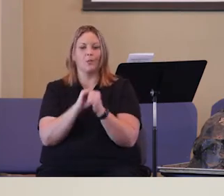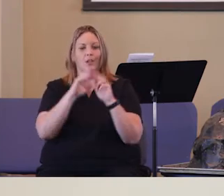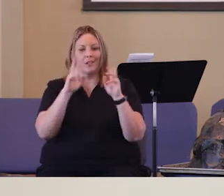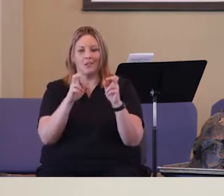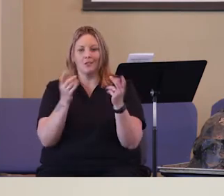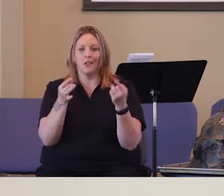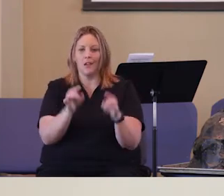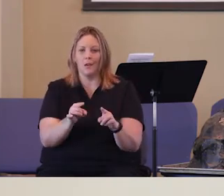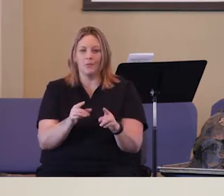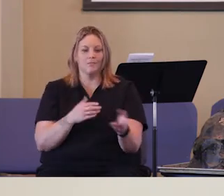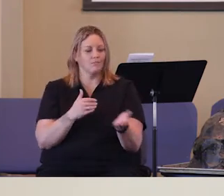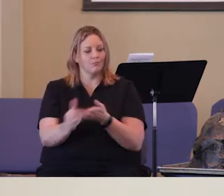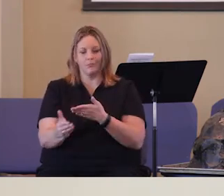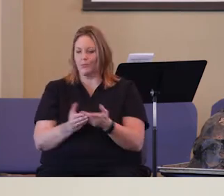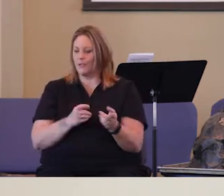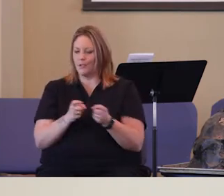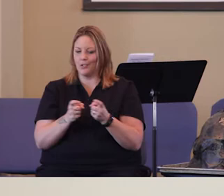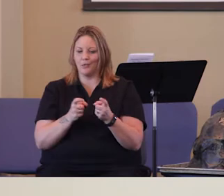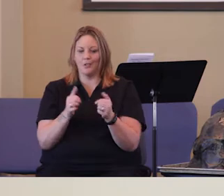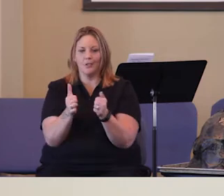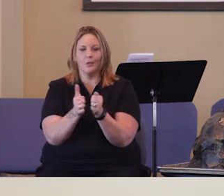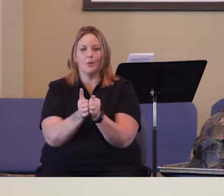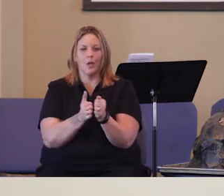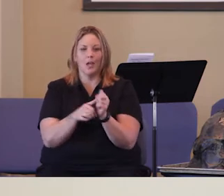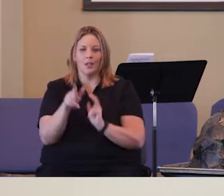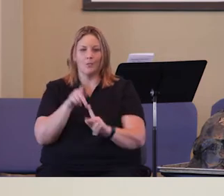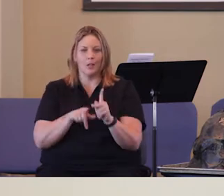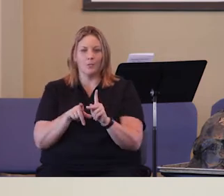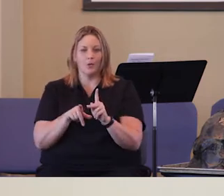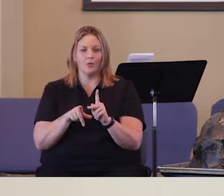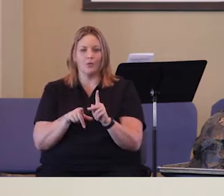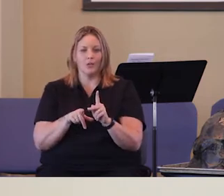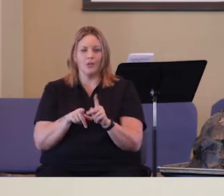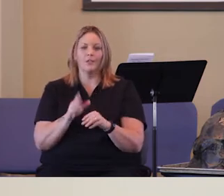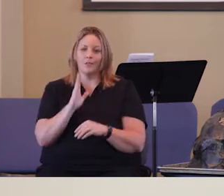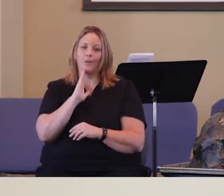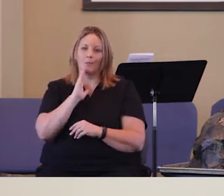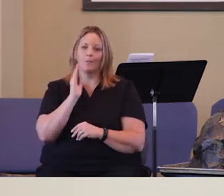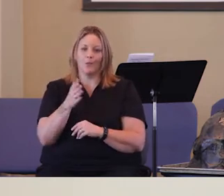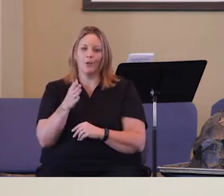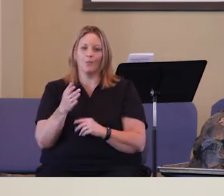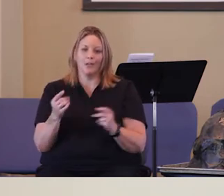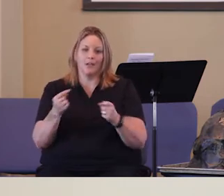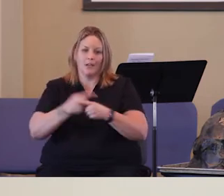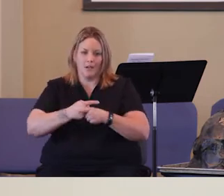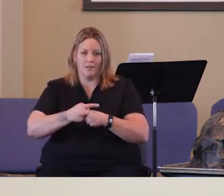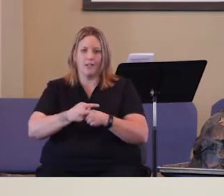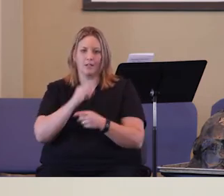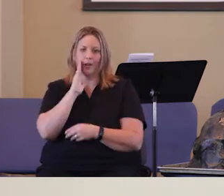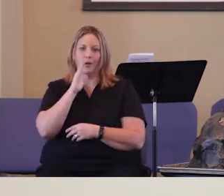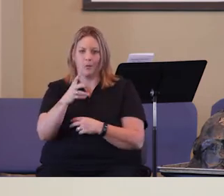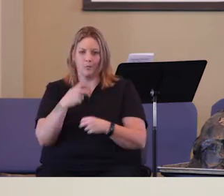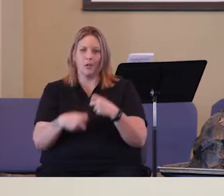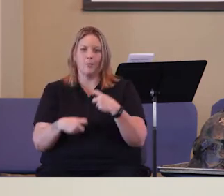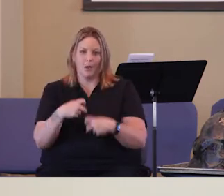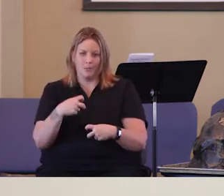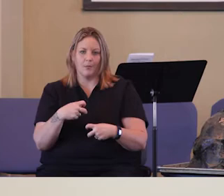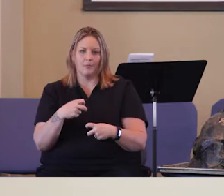issues that go on. Whenever you deal with people, whenever you have a congregation like this, there's going to be conflicts.